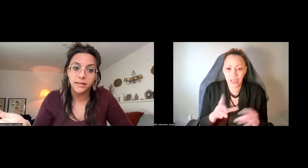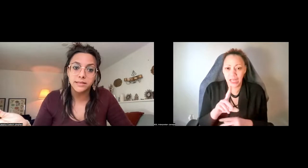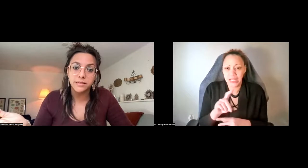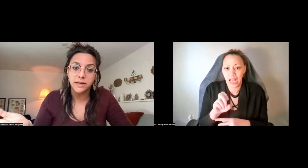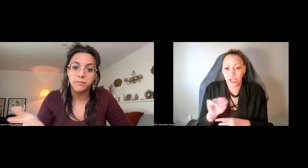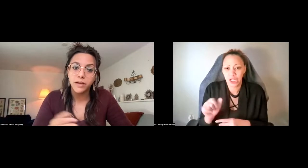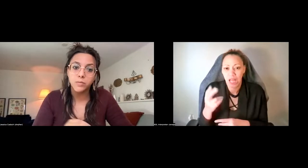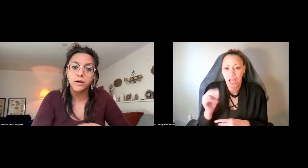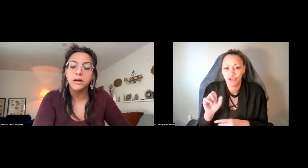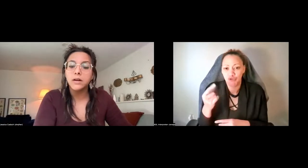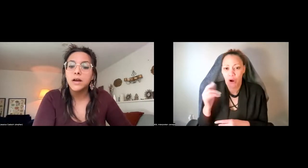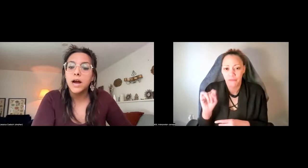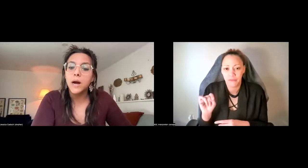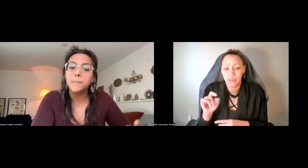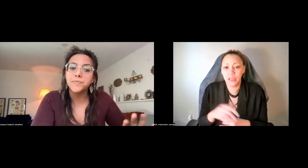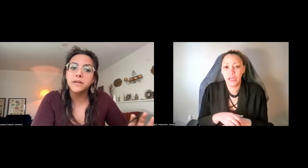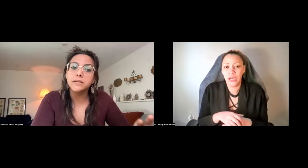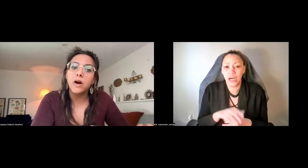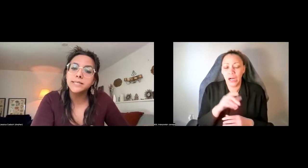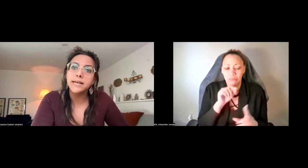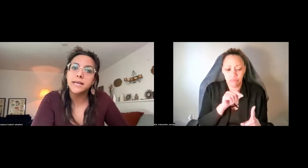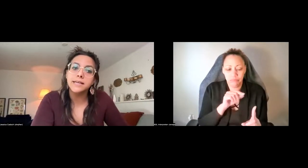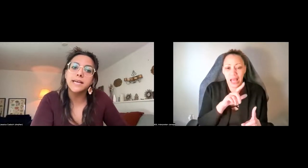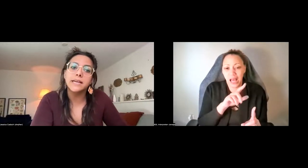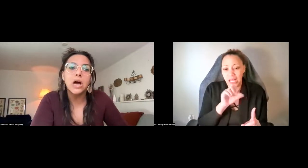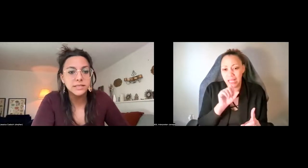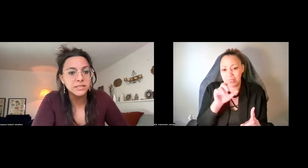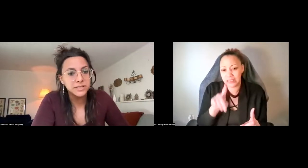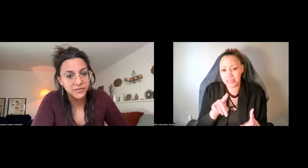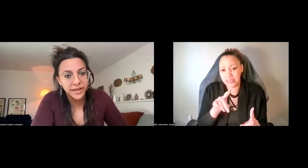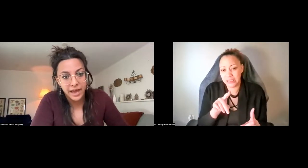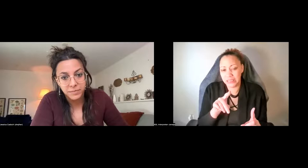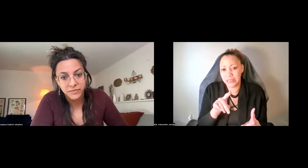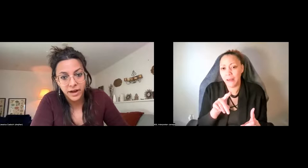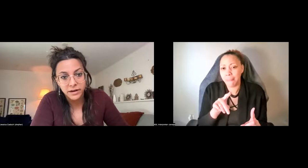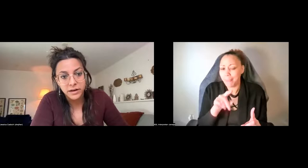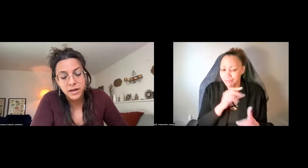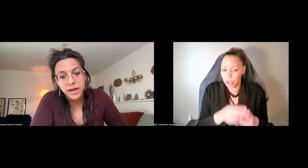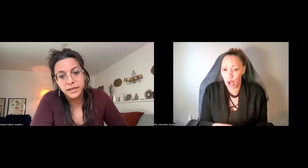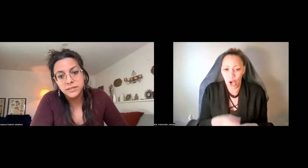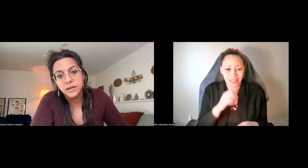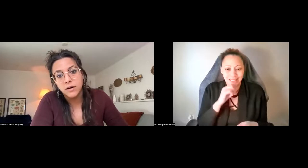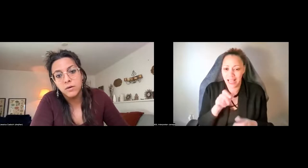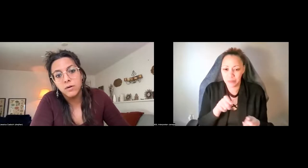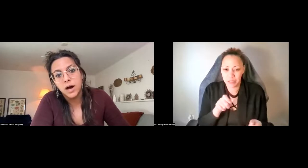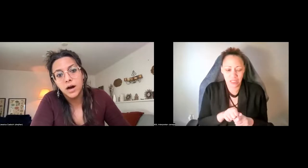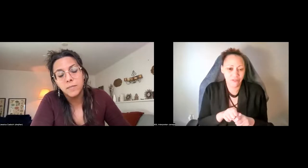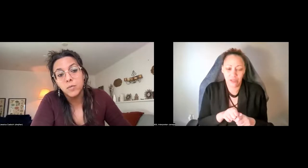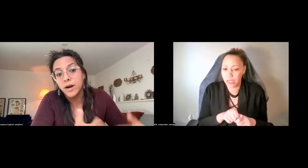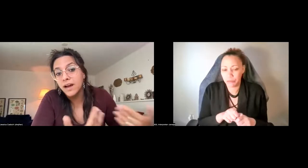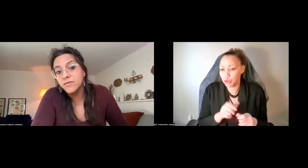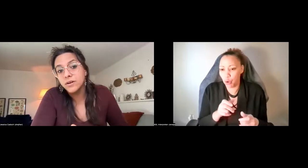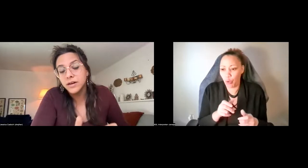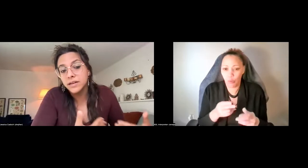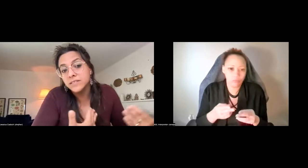research on LSD and breath work, um, calls psychedelics a non-specific amplifier. And so, um,